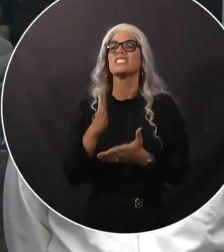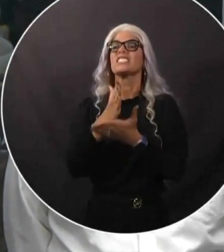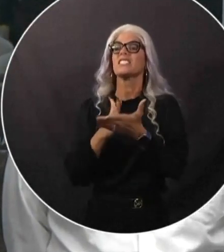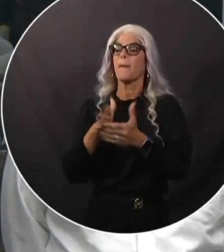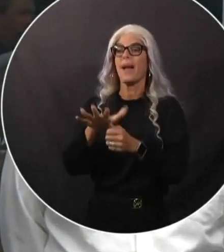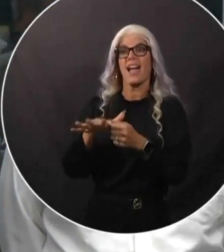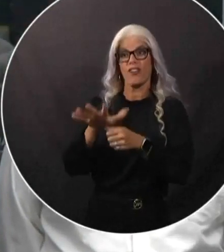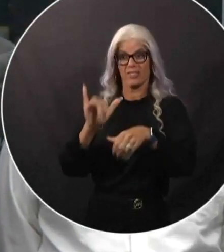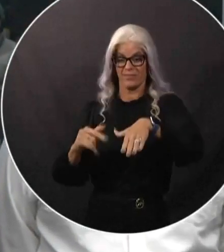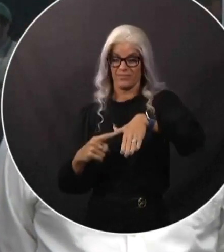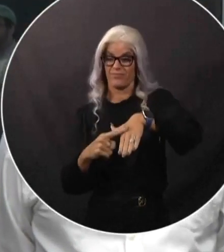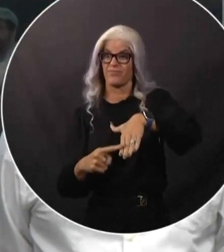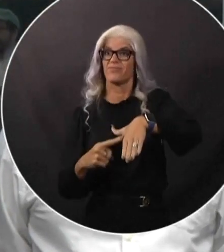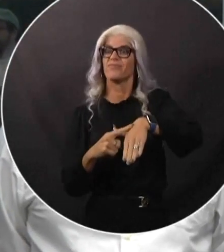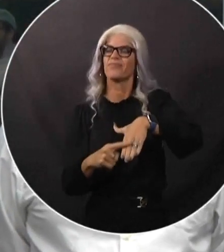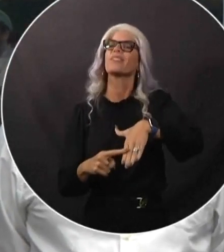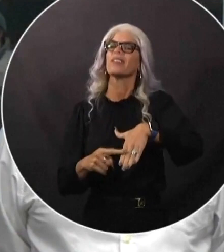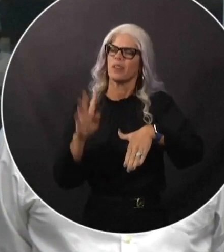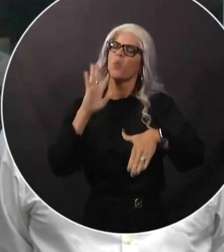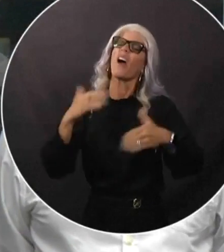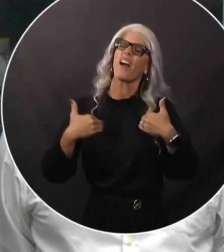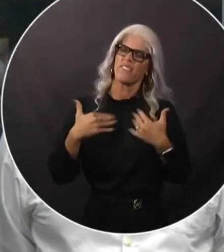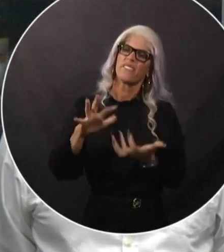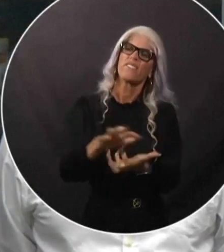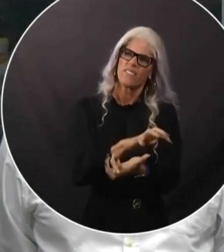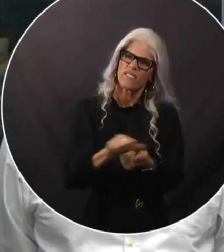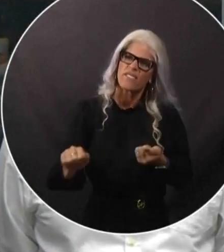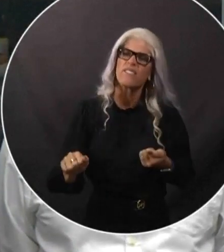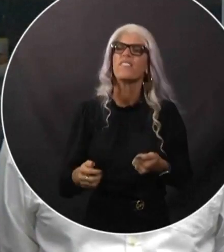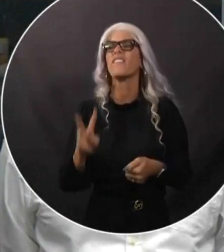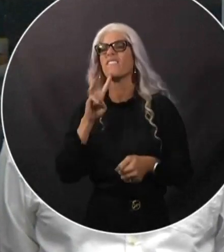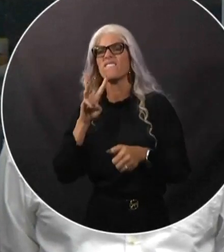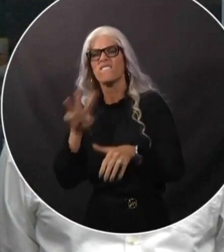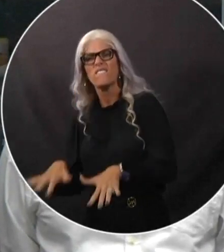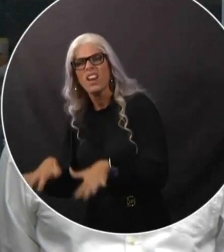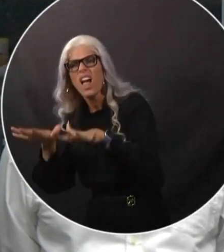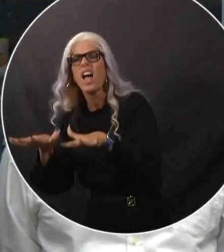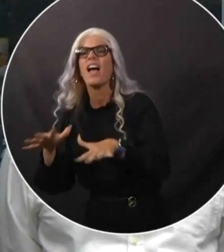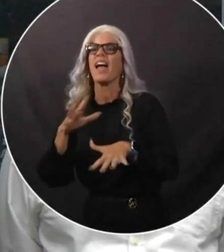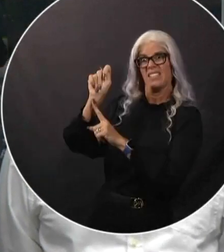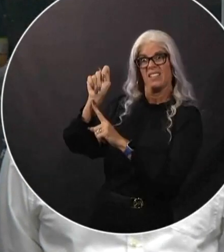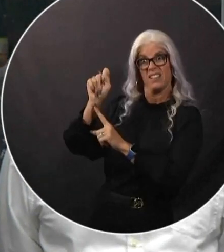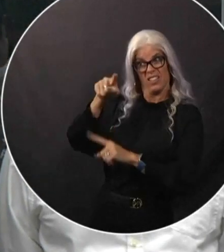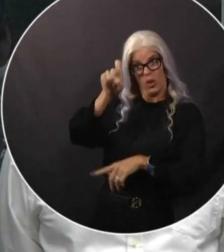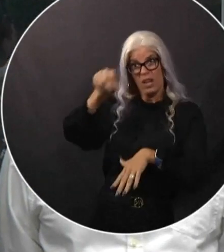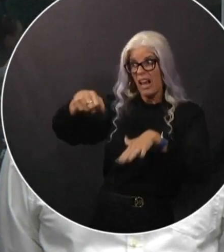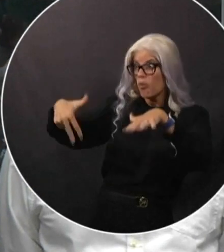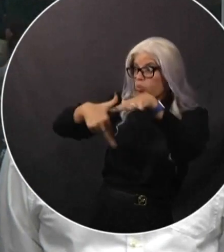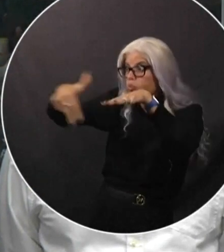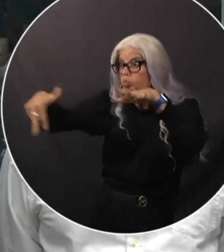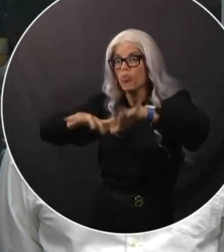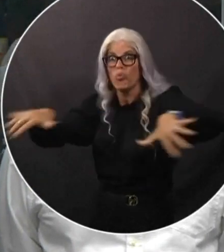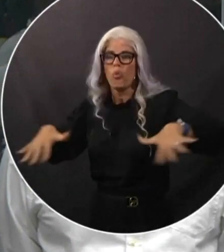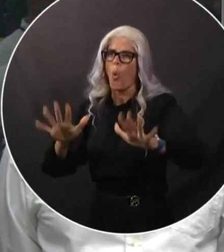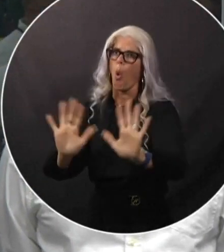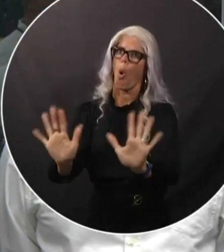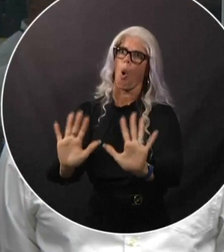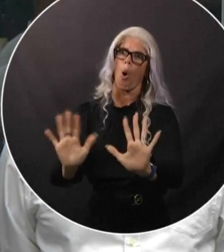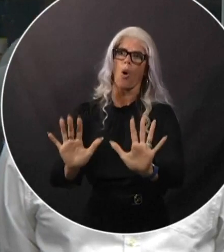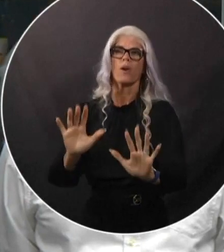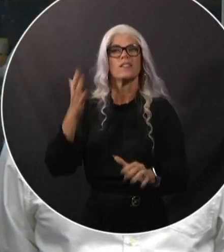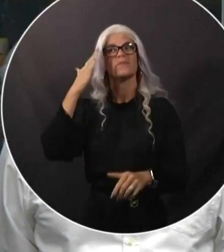be catastrophic flooding and life-threatening storm surge. Mother Nature is a very